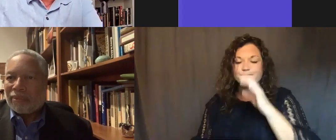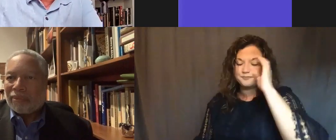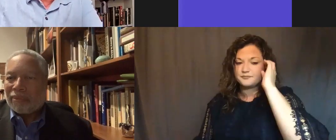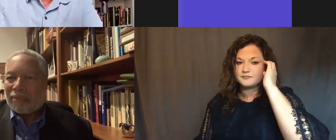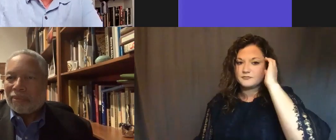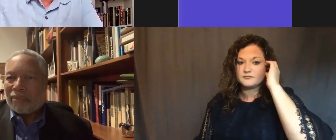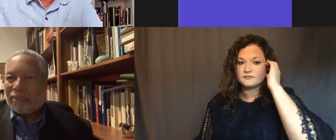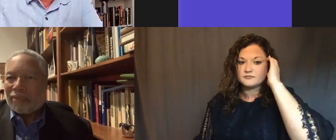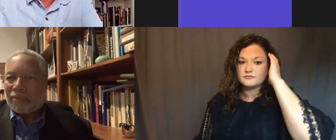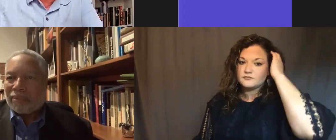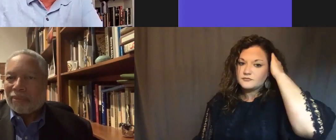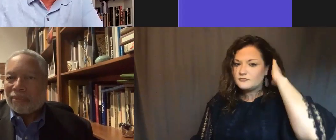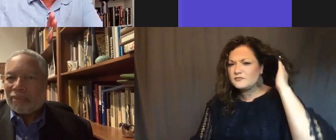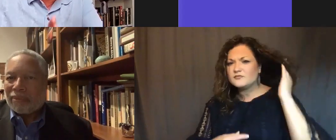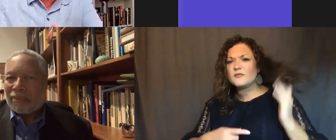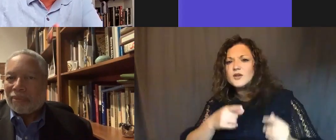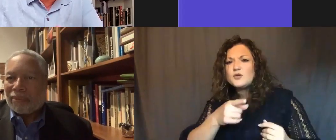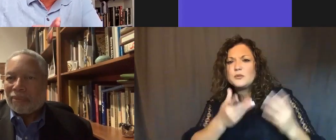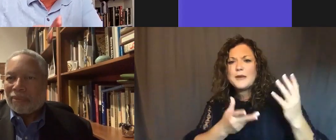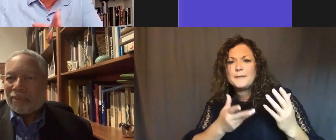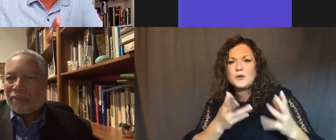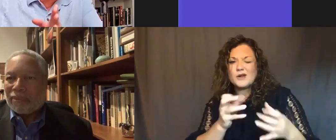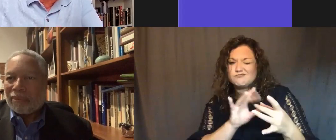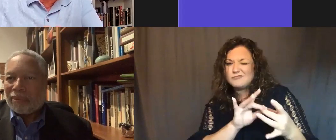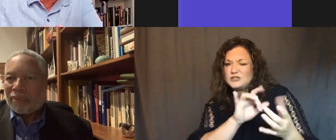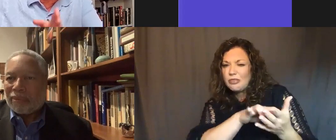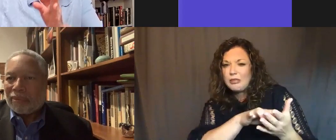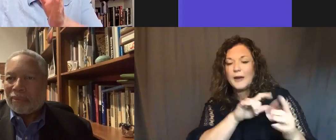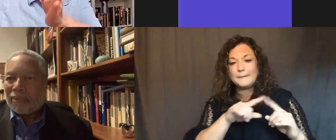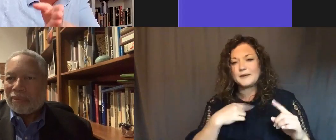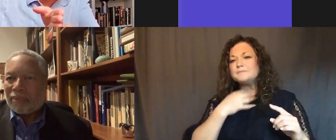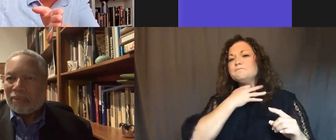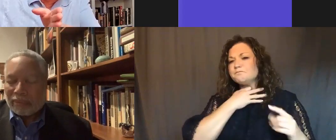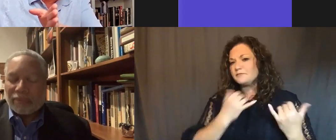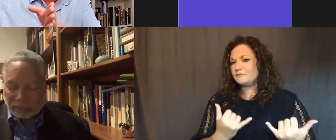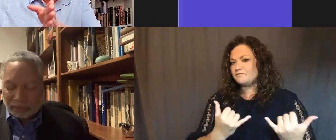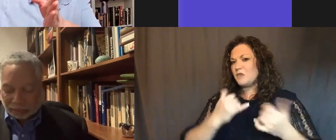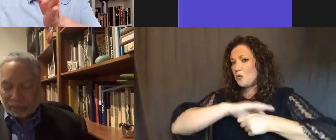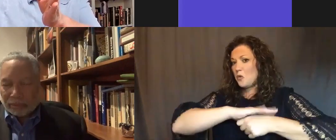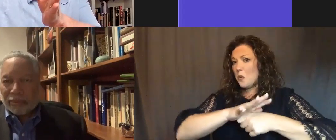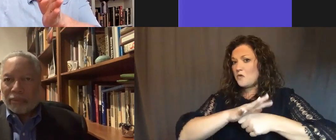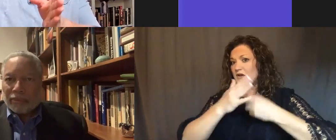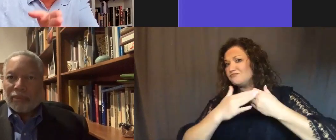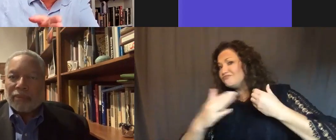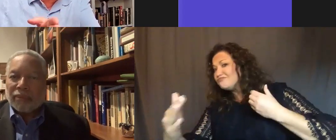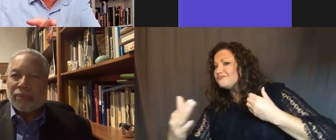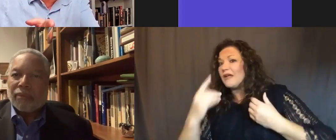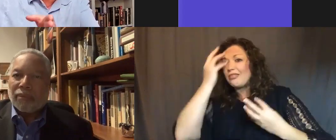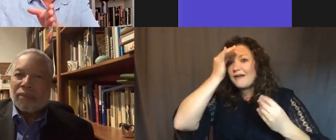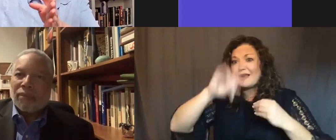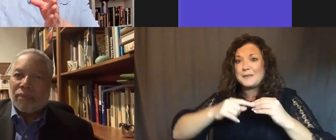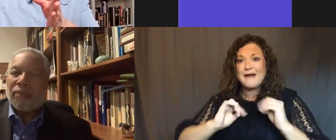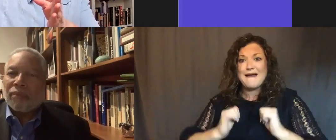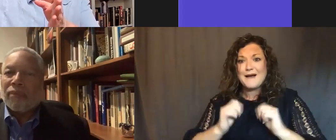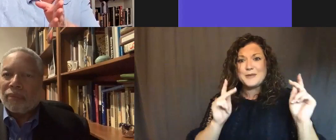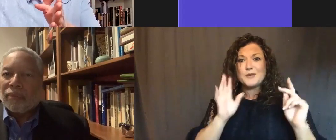might say a little bit about that, but I'm curious about how COVID, looking forward, we're now thinking about how people are going to